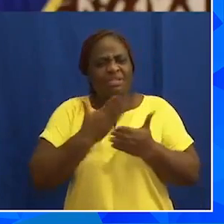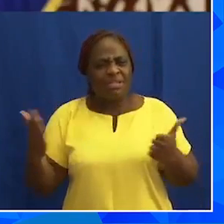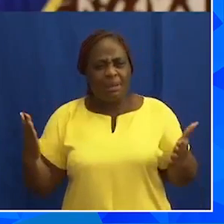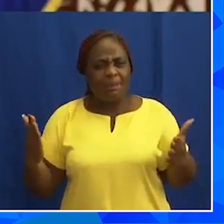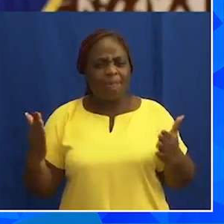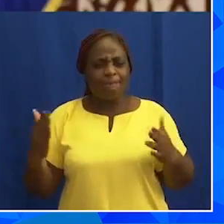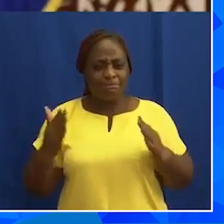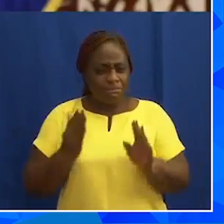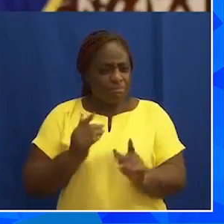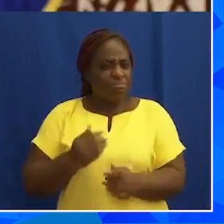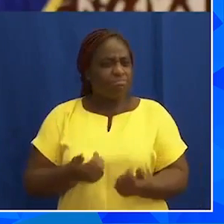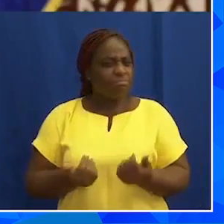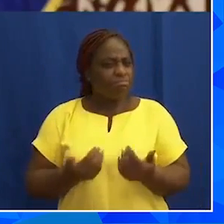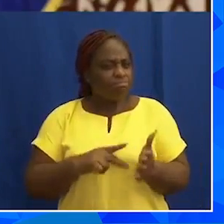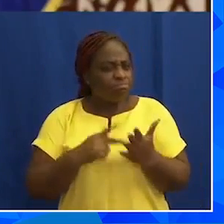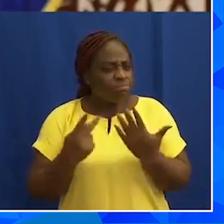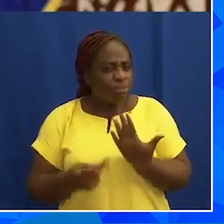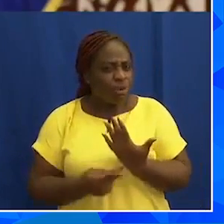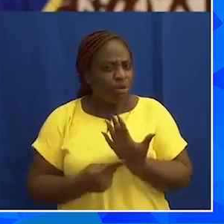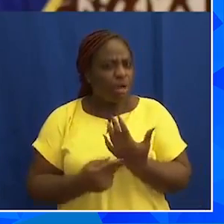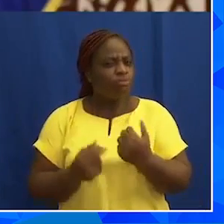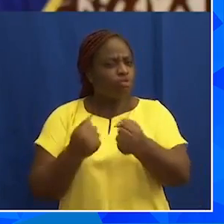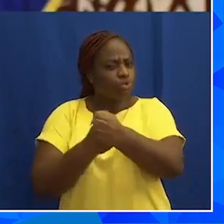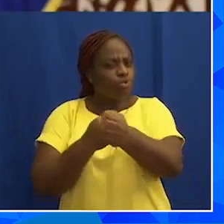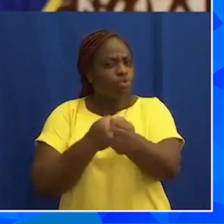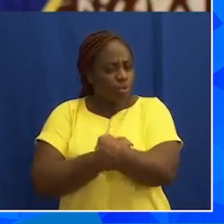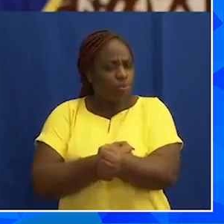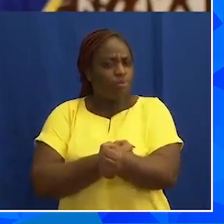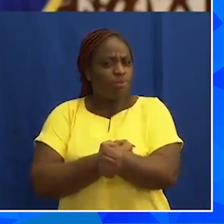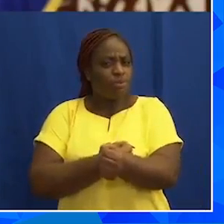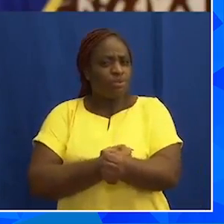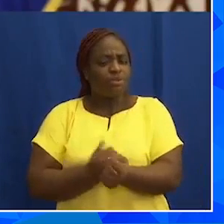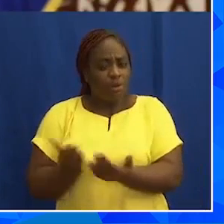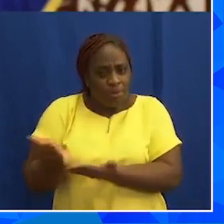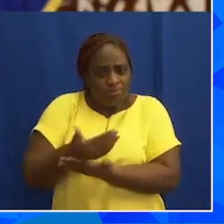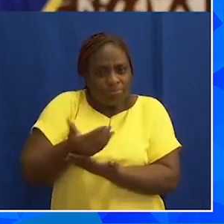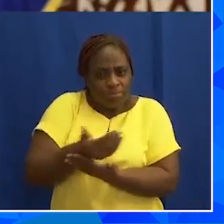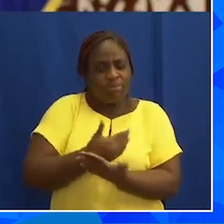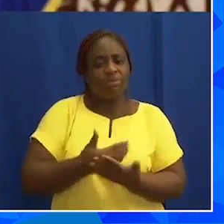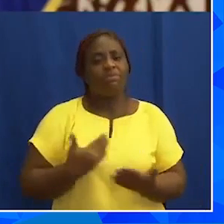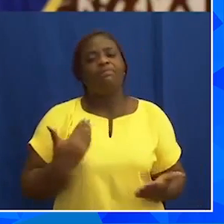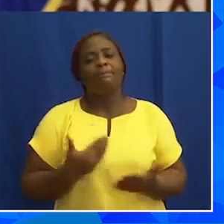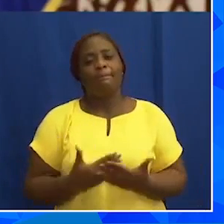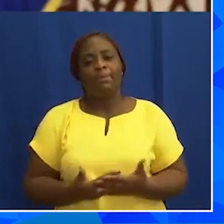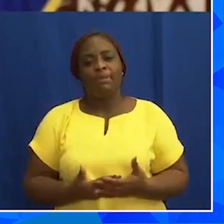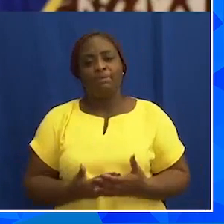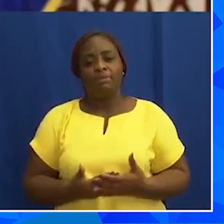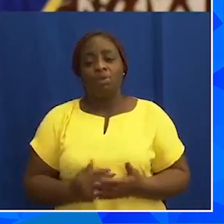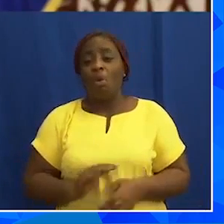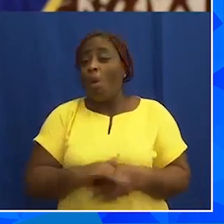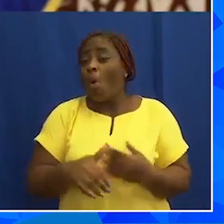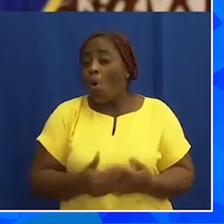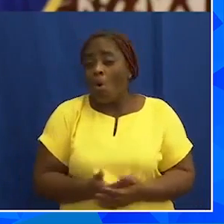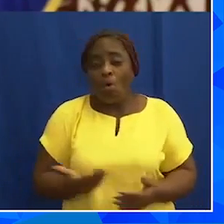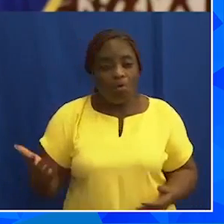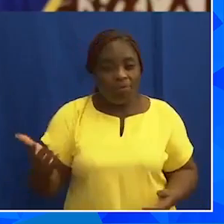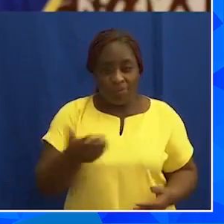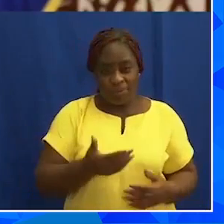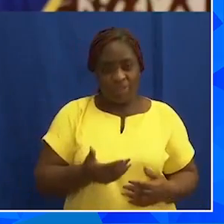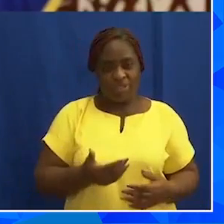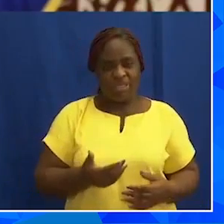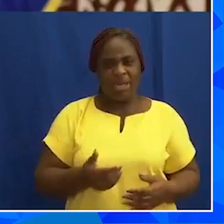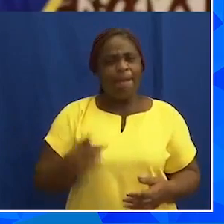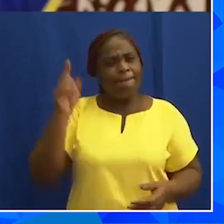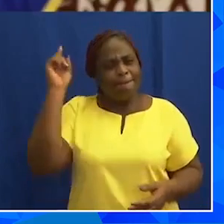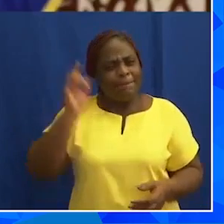set of measures to support the enhanced revenue mobilization. All of us, let's